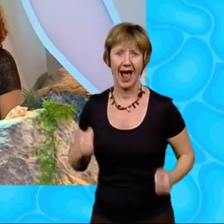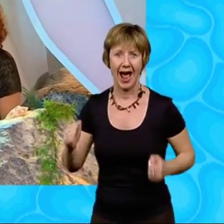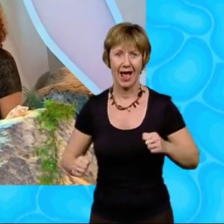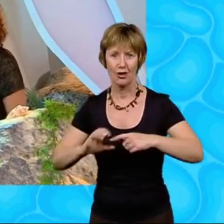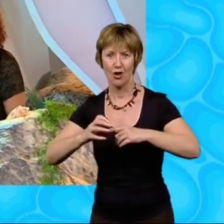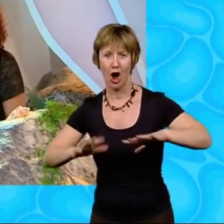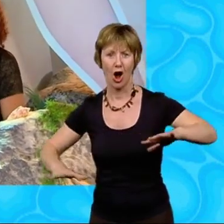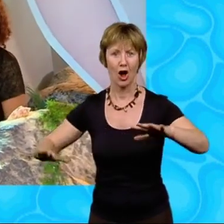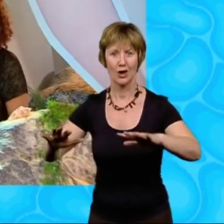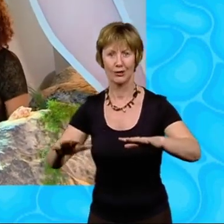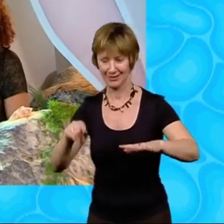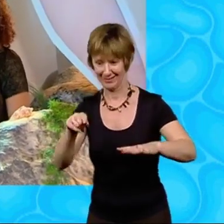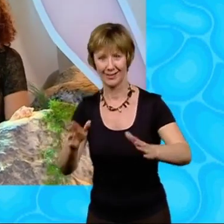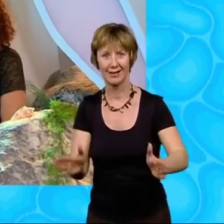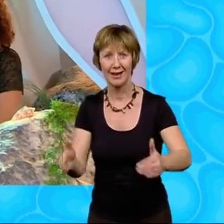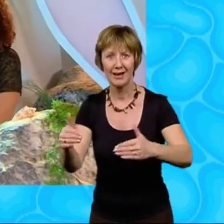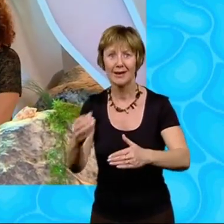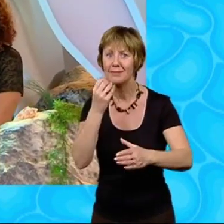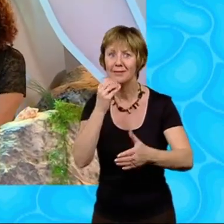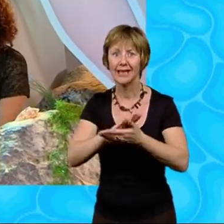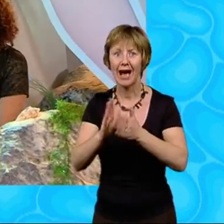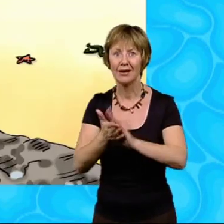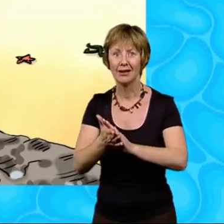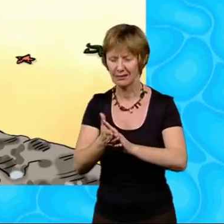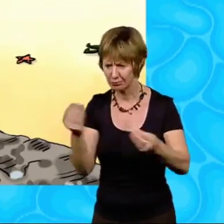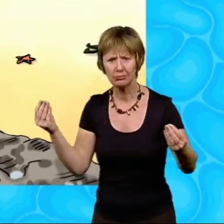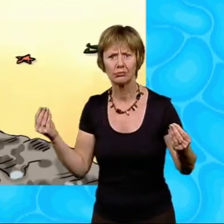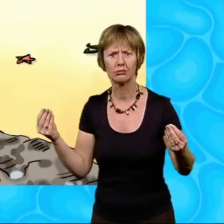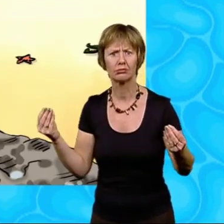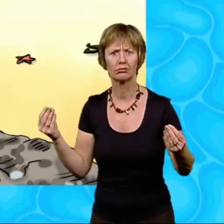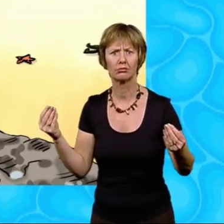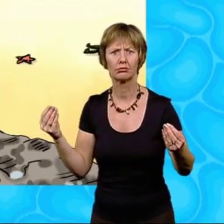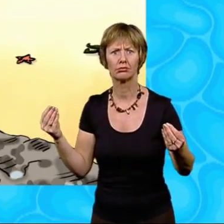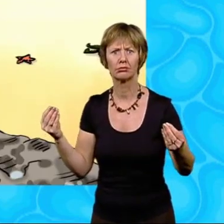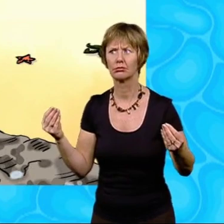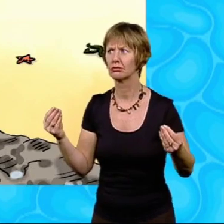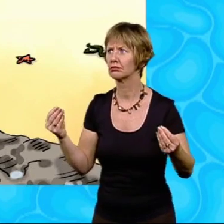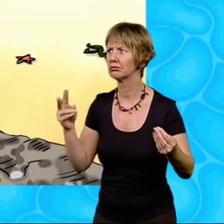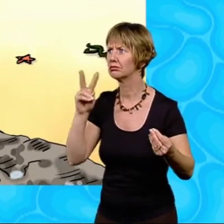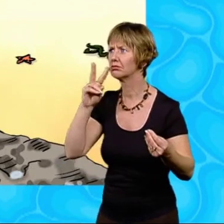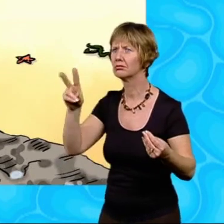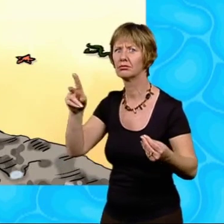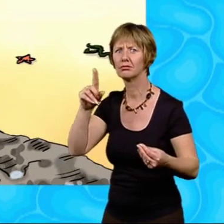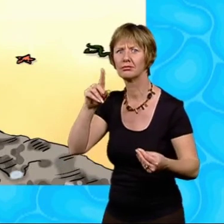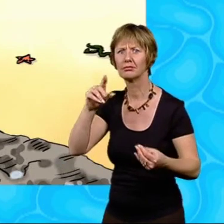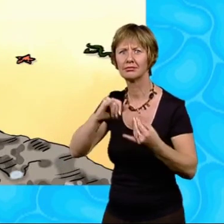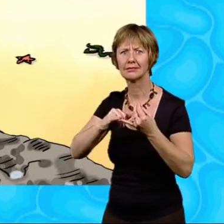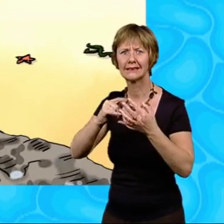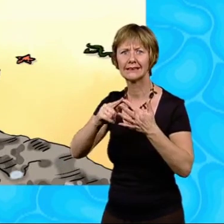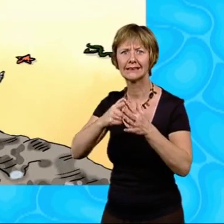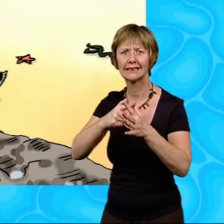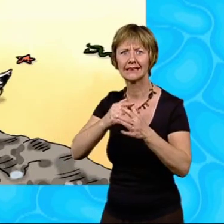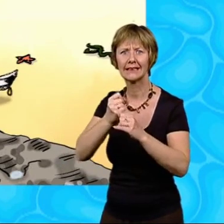I ran all the way to the rock pool where I'd left my box. But it wasn't there. In the distance, I could see a big